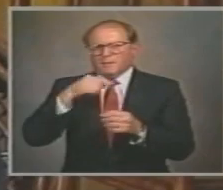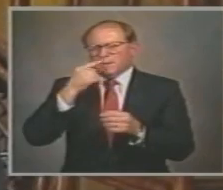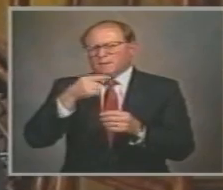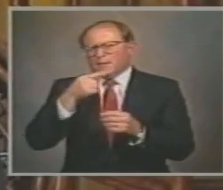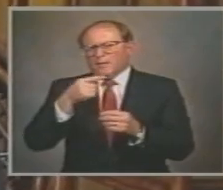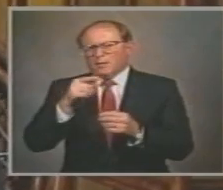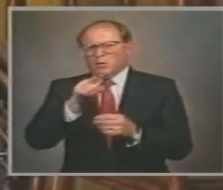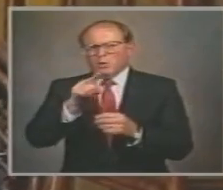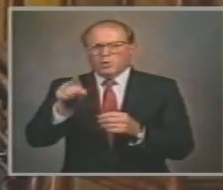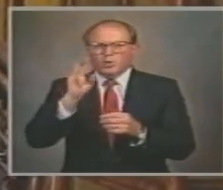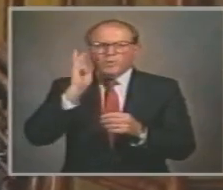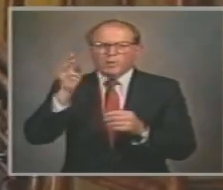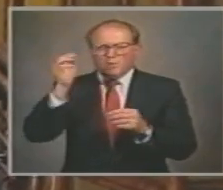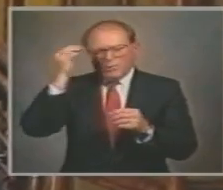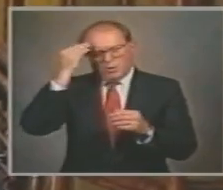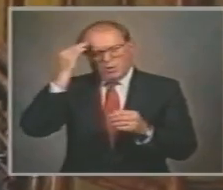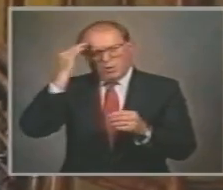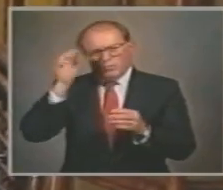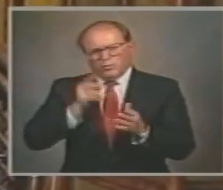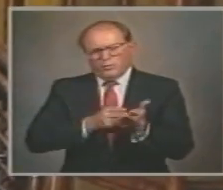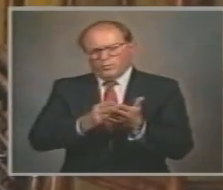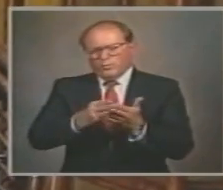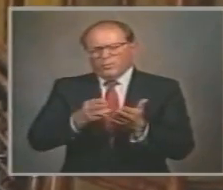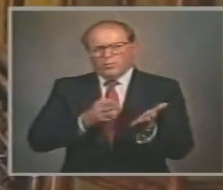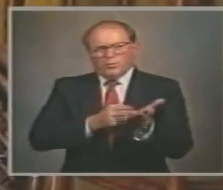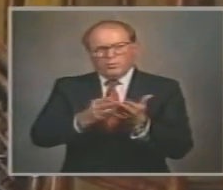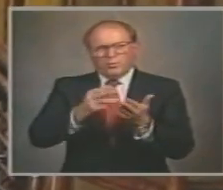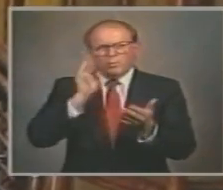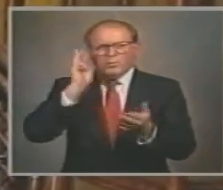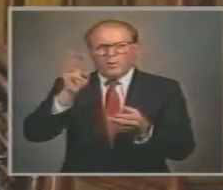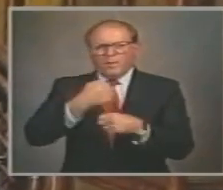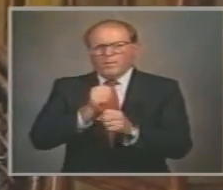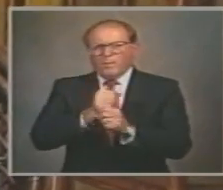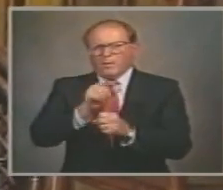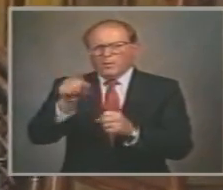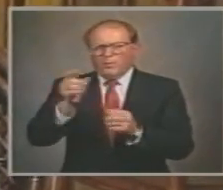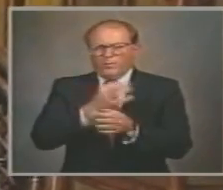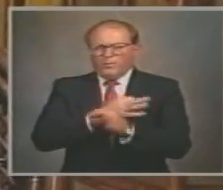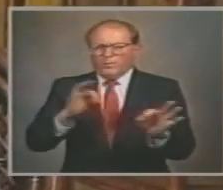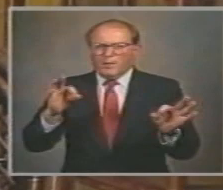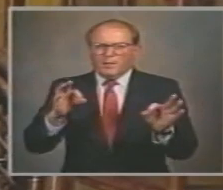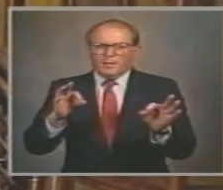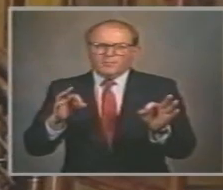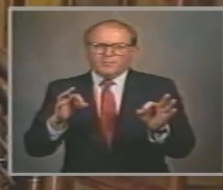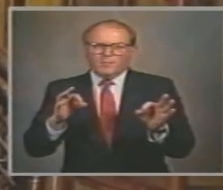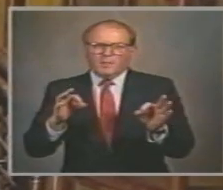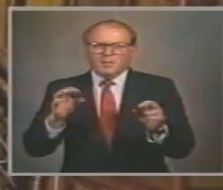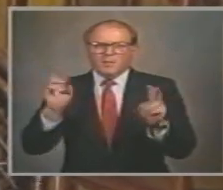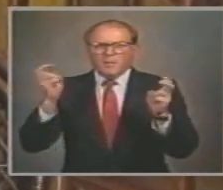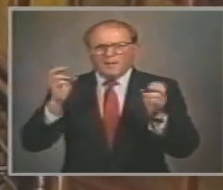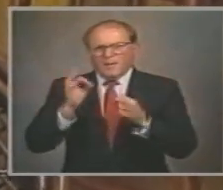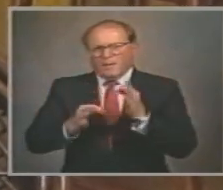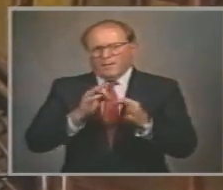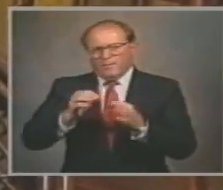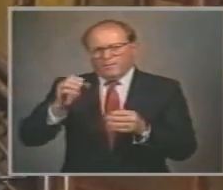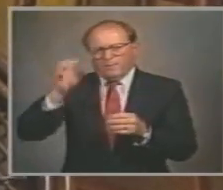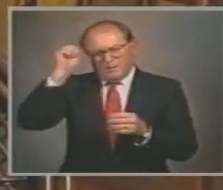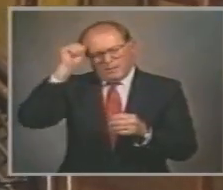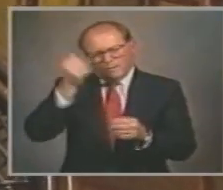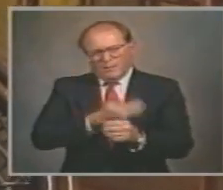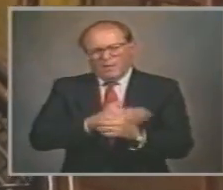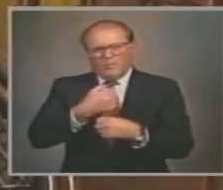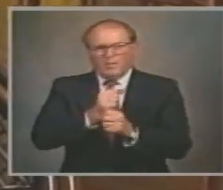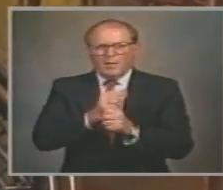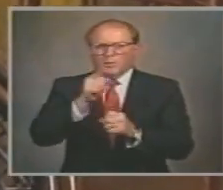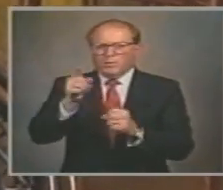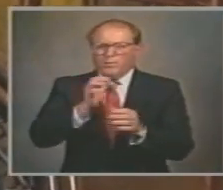Ye shall know the truth And the truth shall make you free And in verse 36 If the Son therefore shall make you free Ye shall be